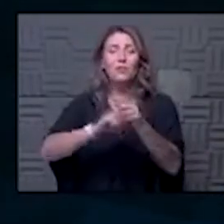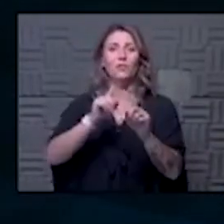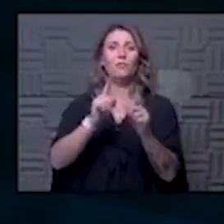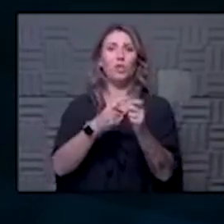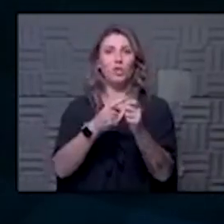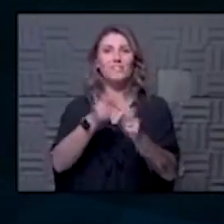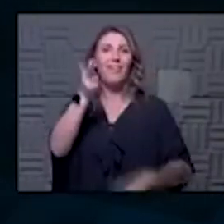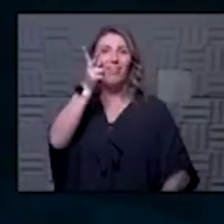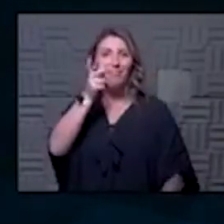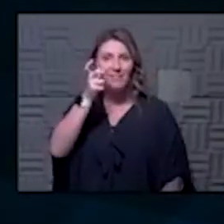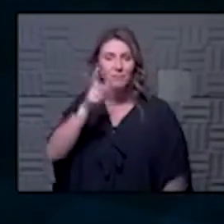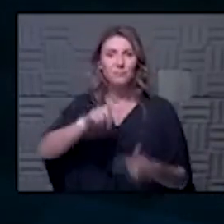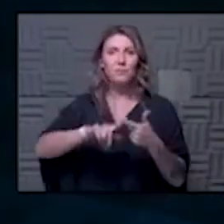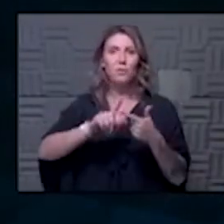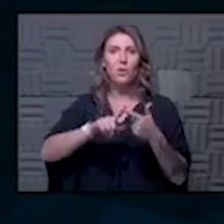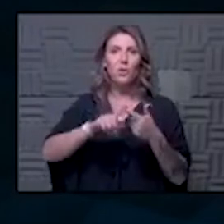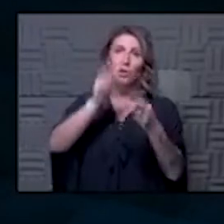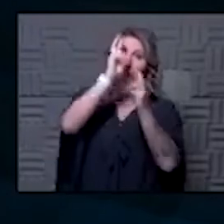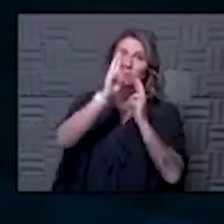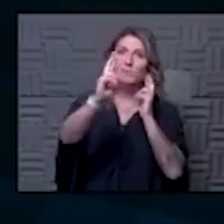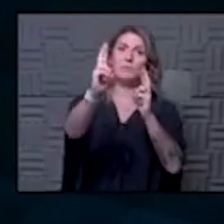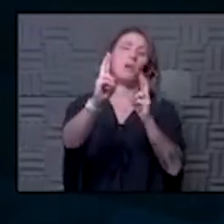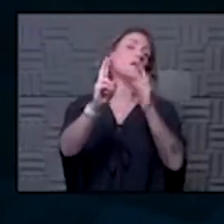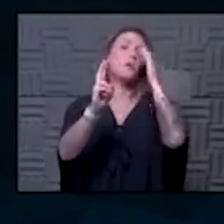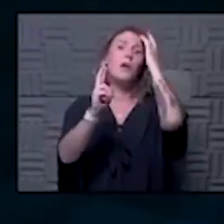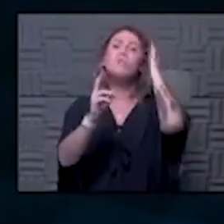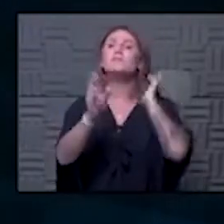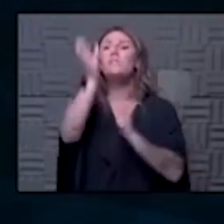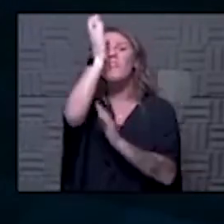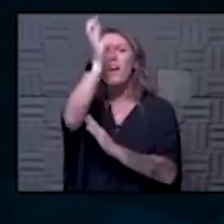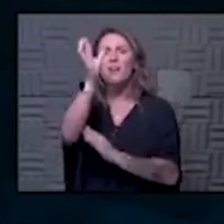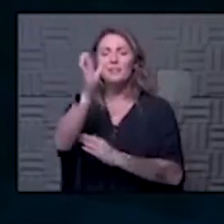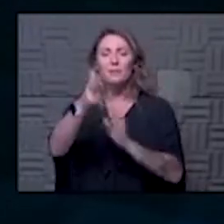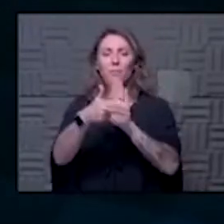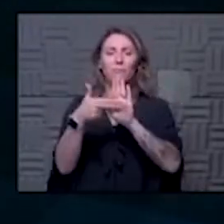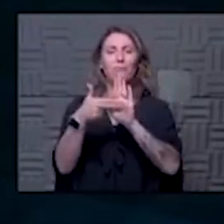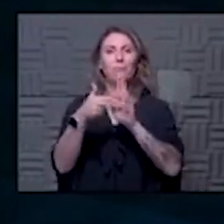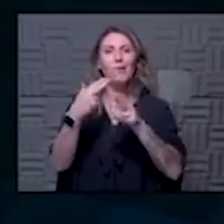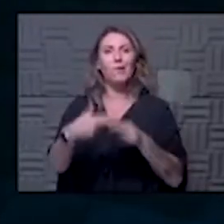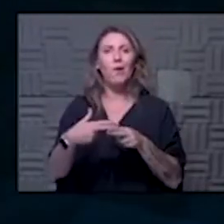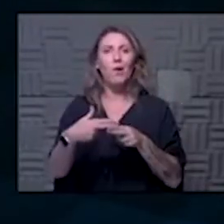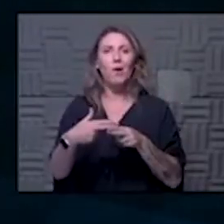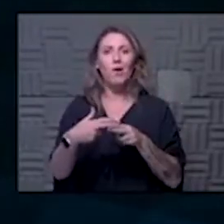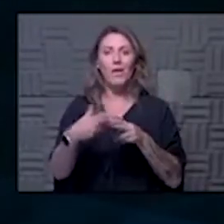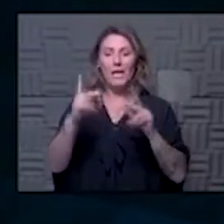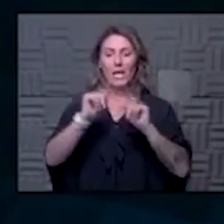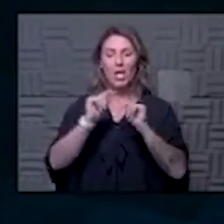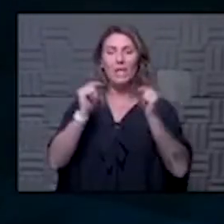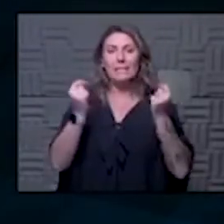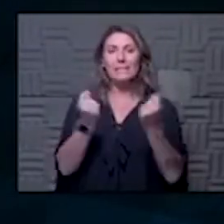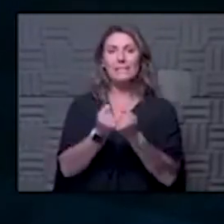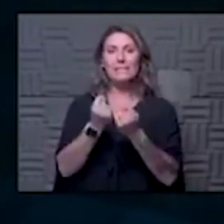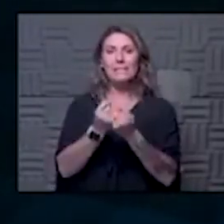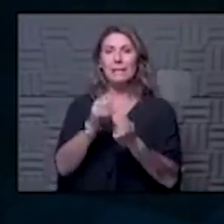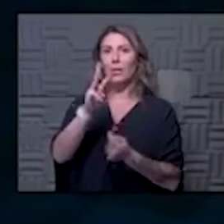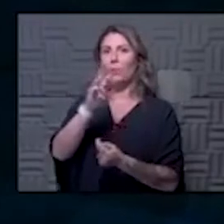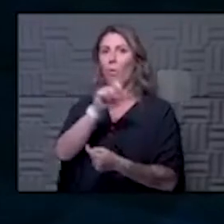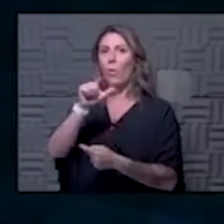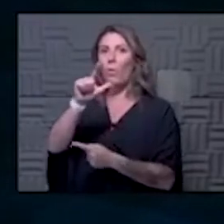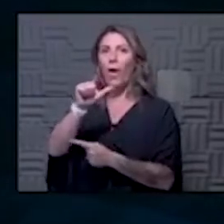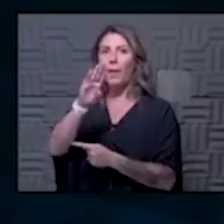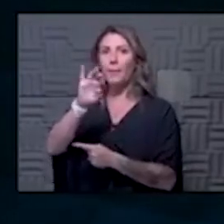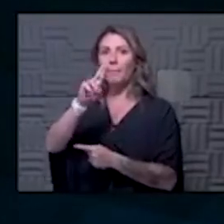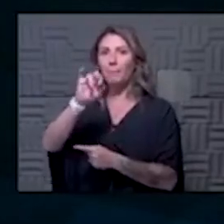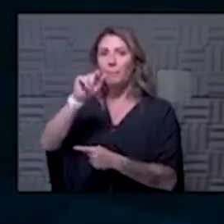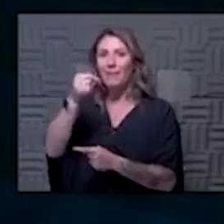respect there's a concept that we have here called that what we call our we do team well-being calls for our hospital we call